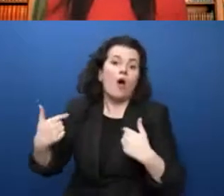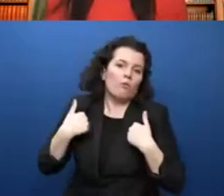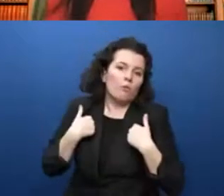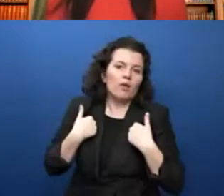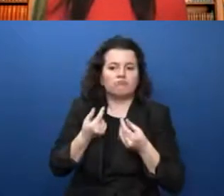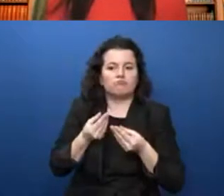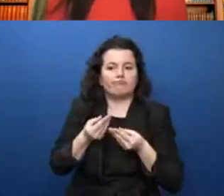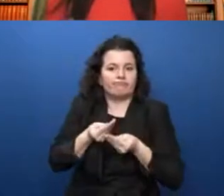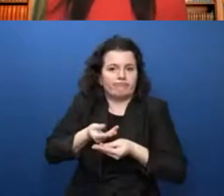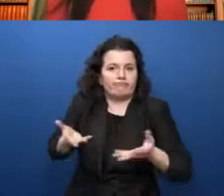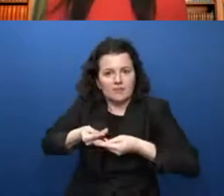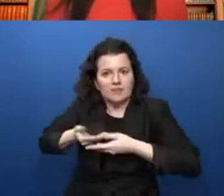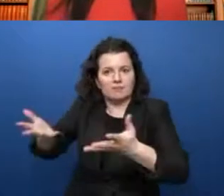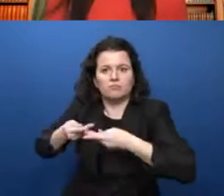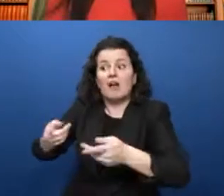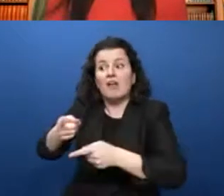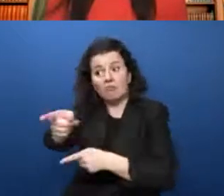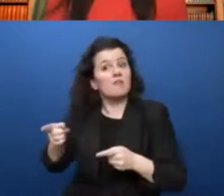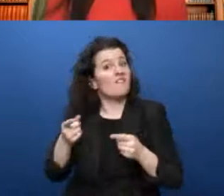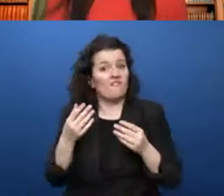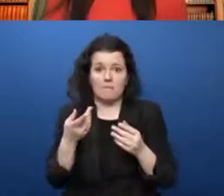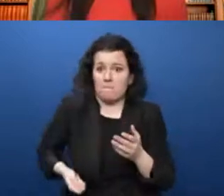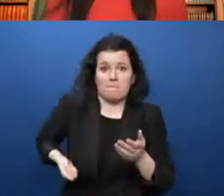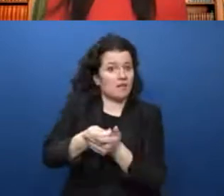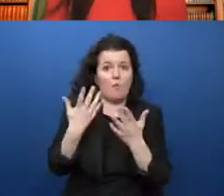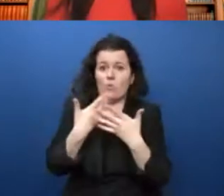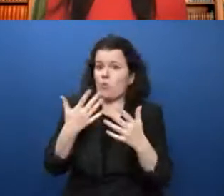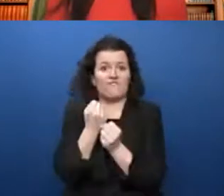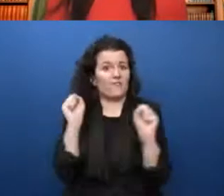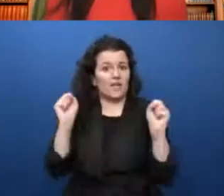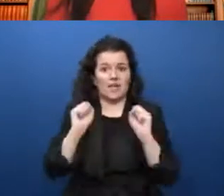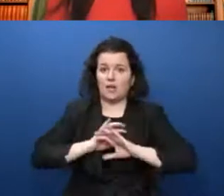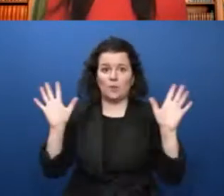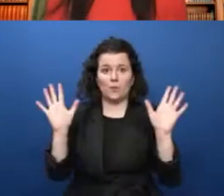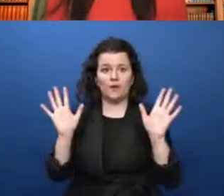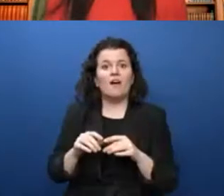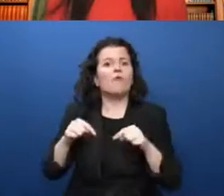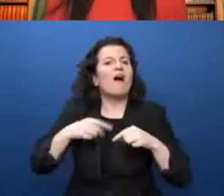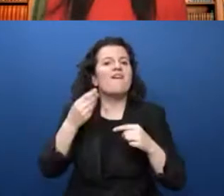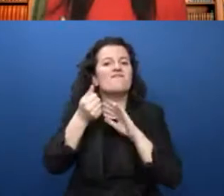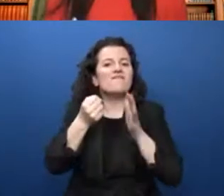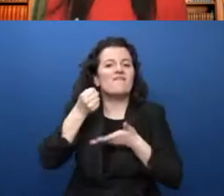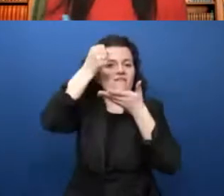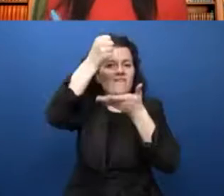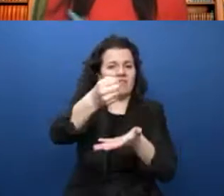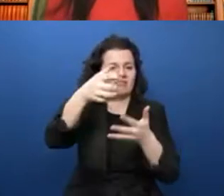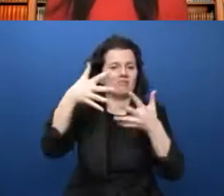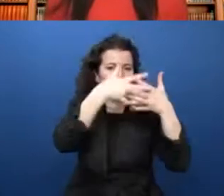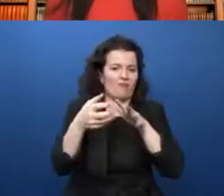free to our end users, because they're funded through a centralized fund here in the US. And that's